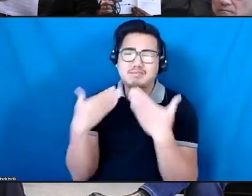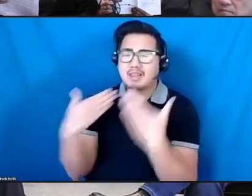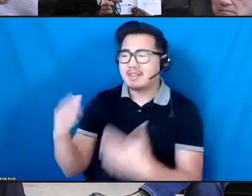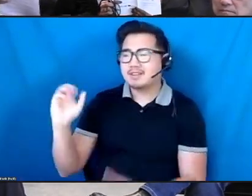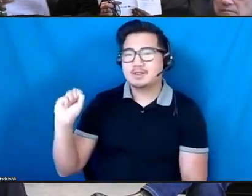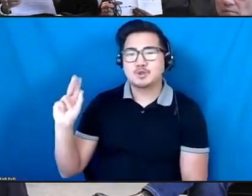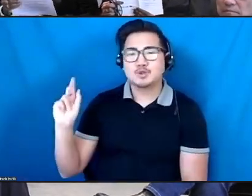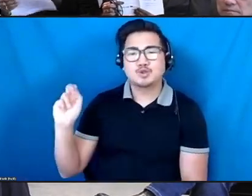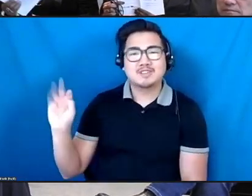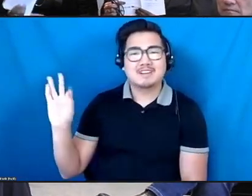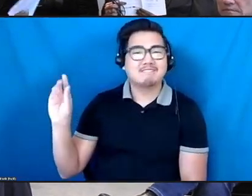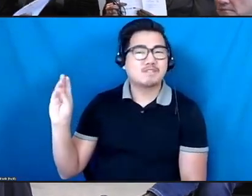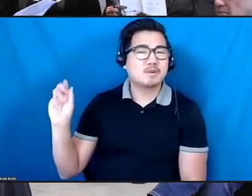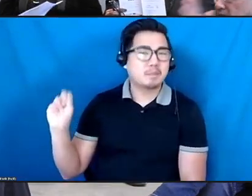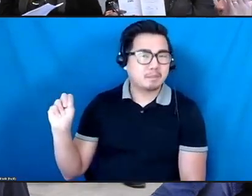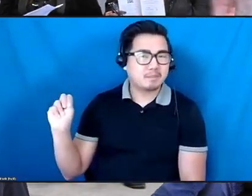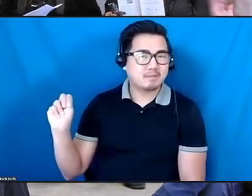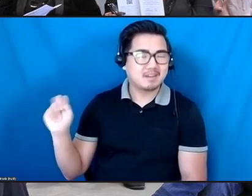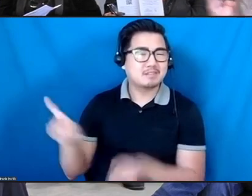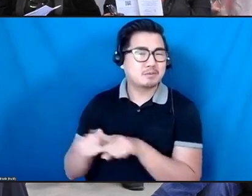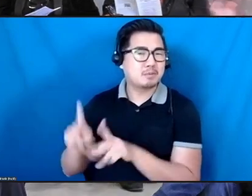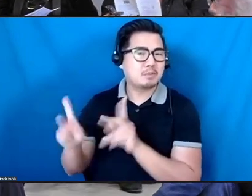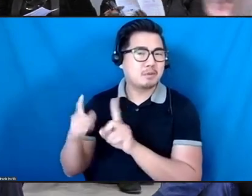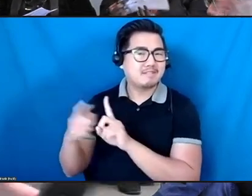everyone here at St. Anne's for having us.